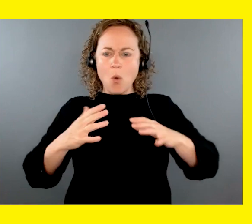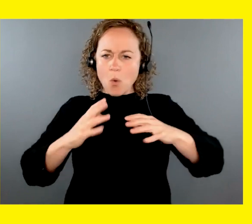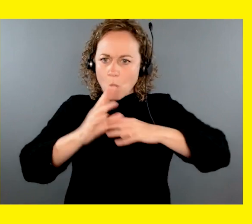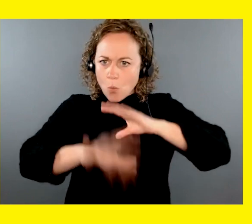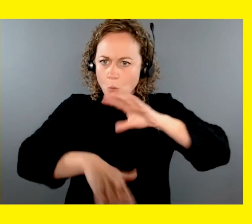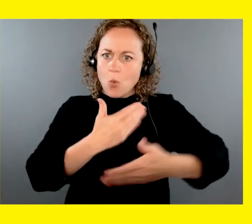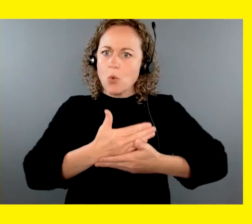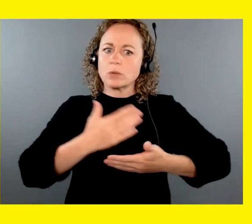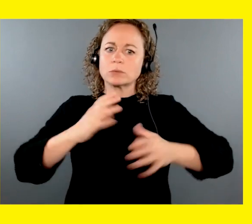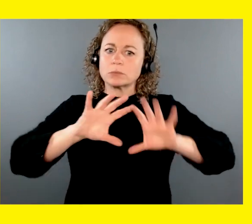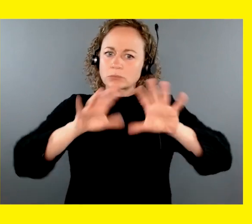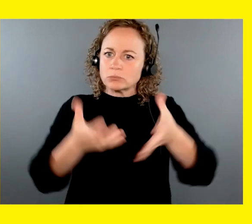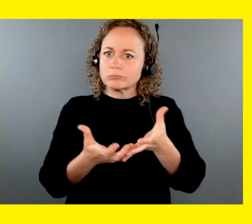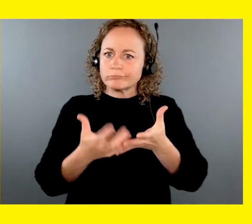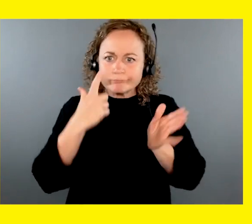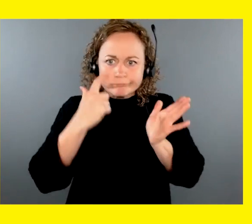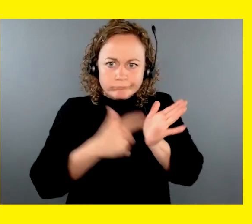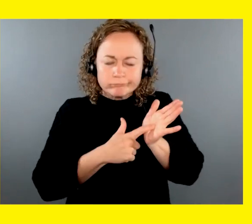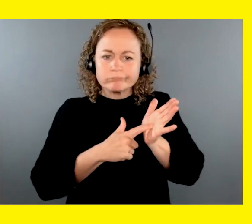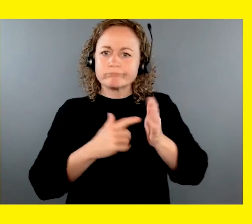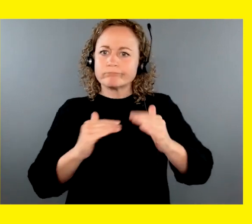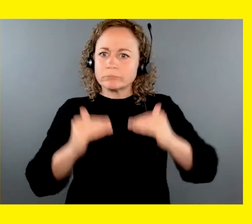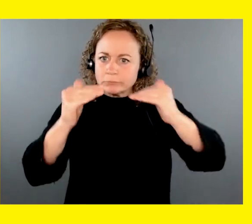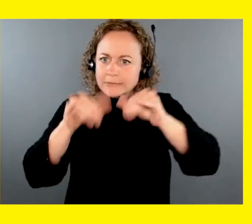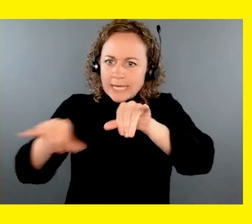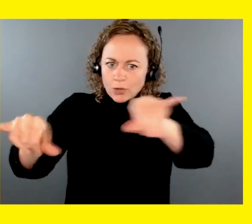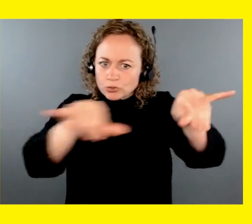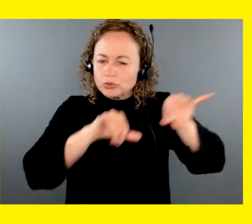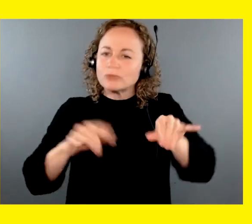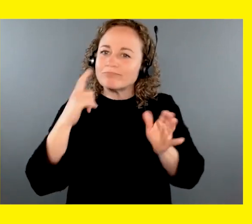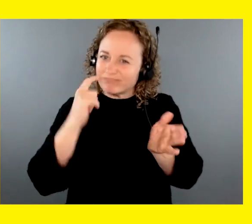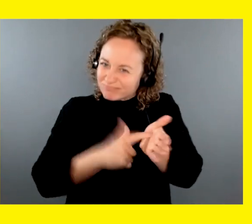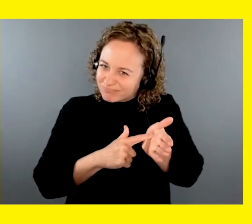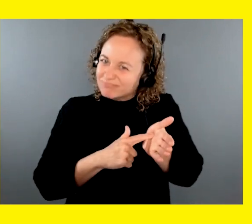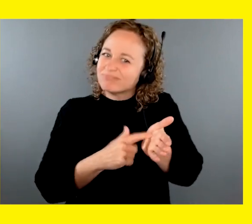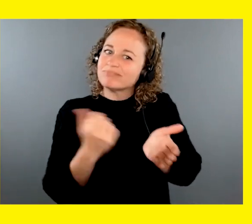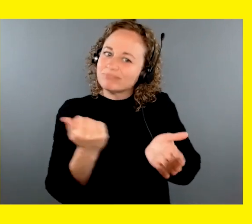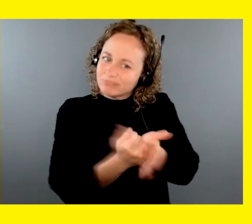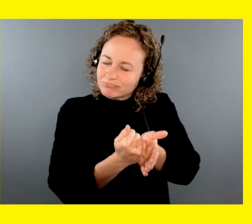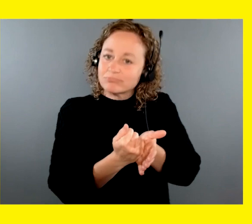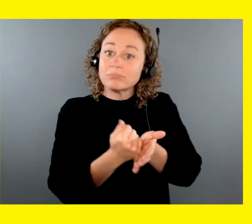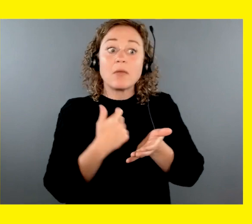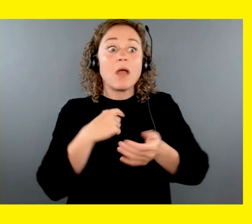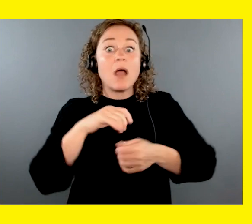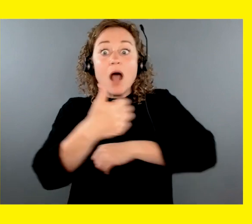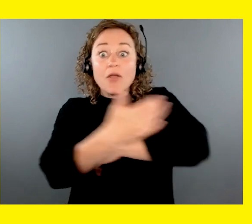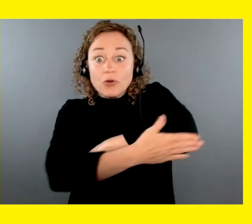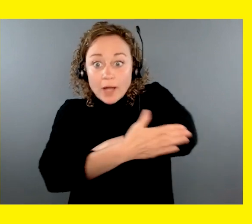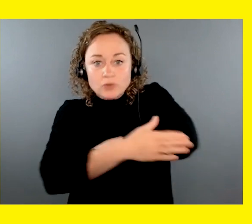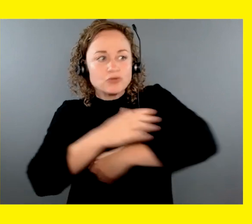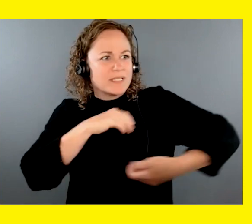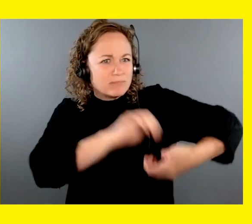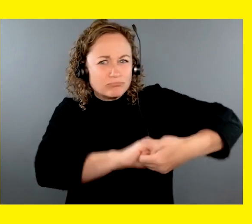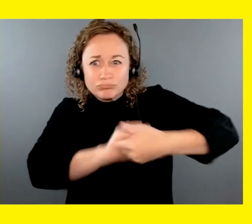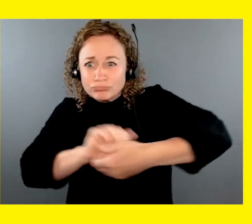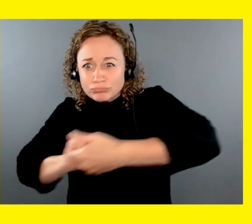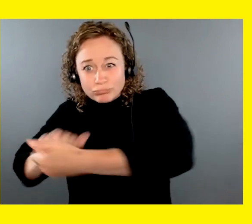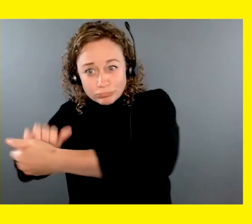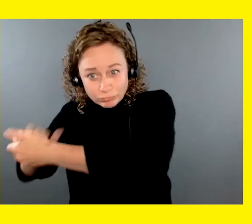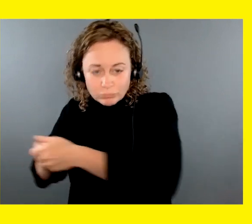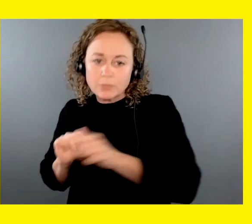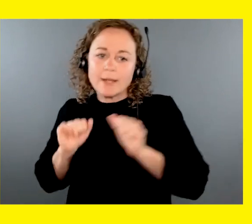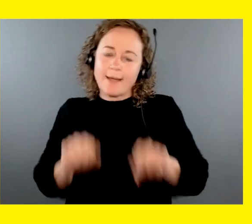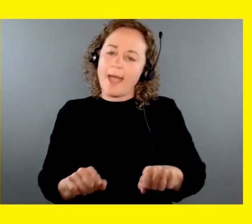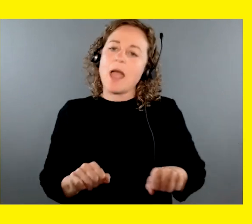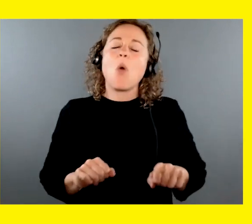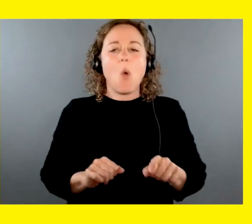quality throughout the program, and as we grow to serve more Canadians, being able to work with our partners in other countries around the